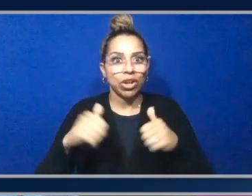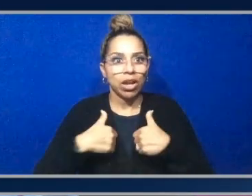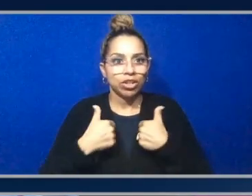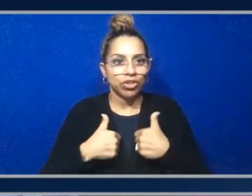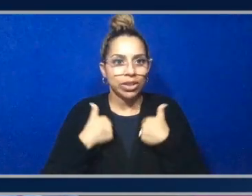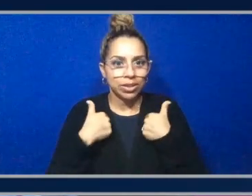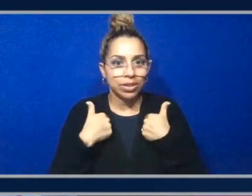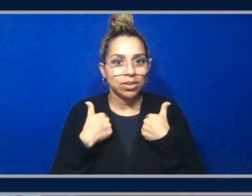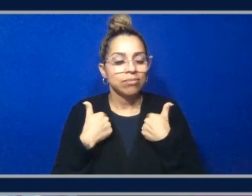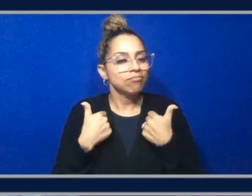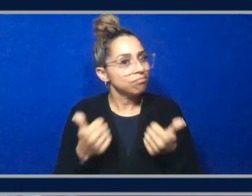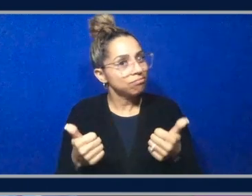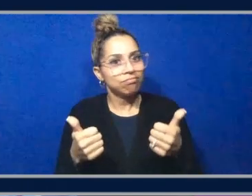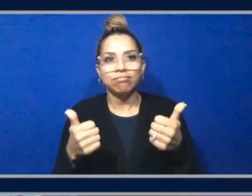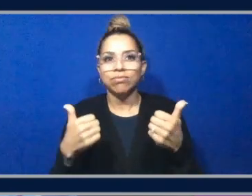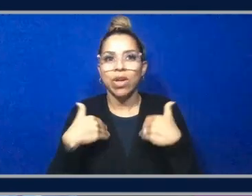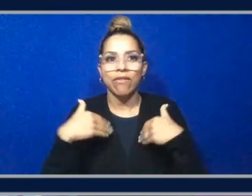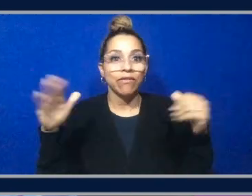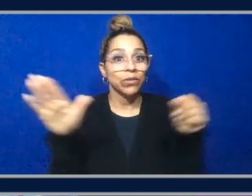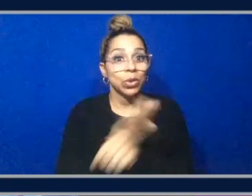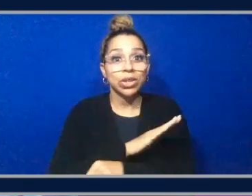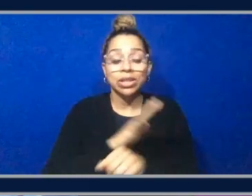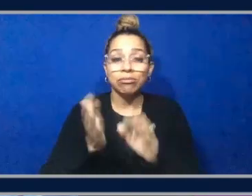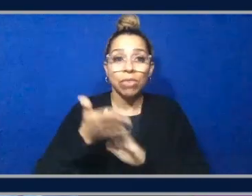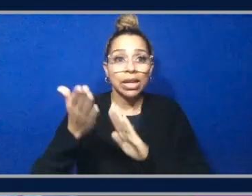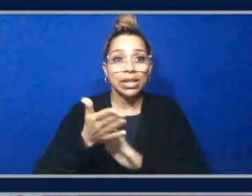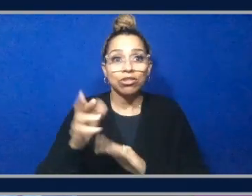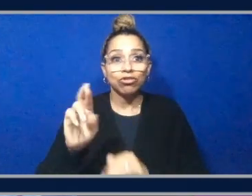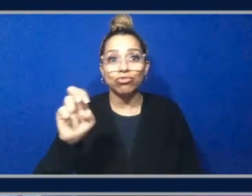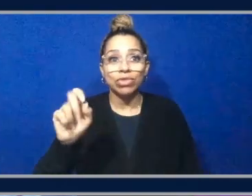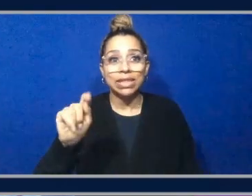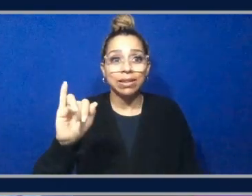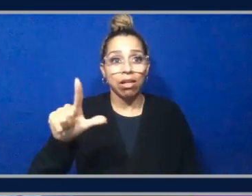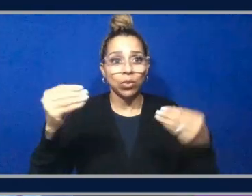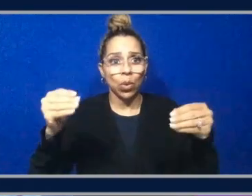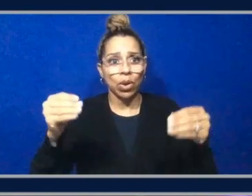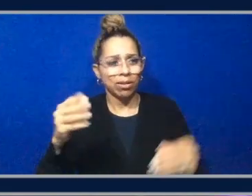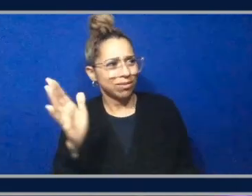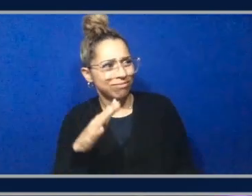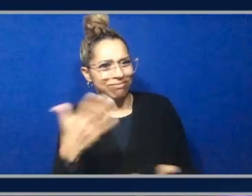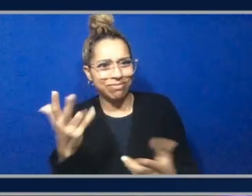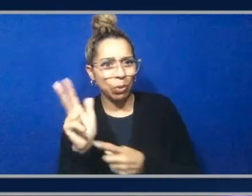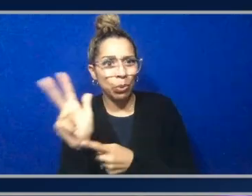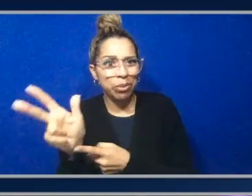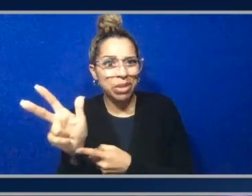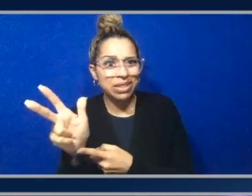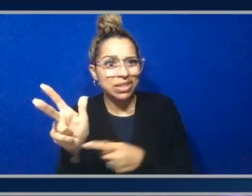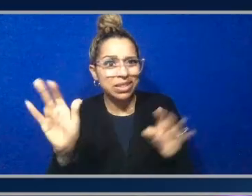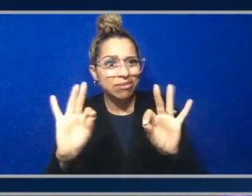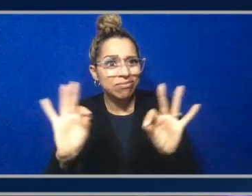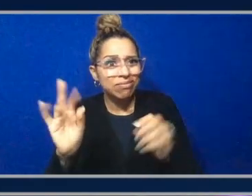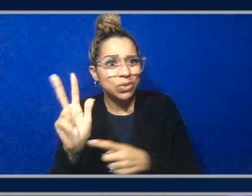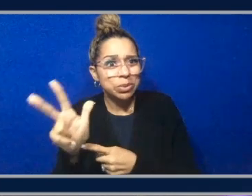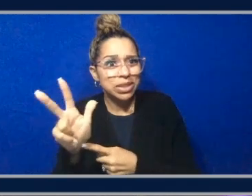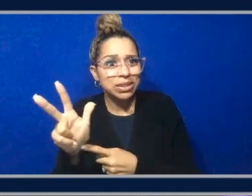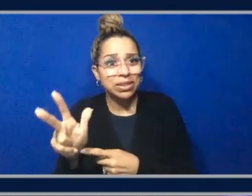And we have a fully up and running retail store just from applying at home. That was three minutes. That was it. Just three minutes. Who's counting?